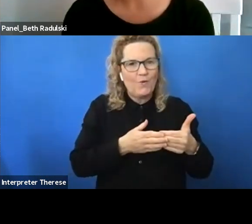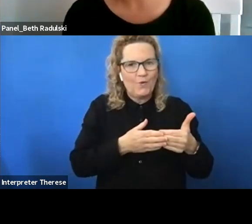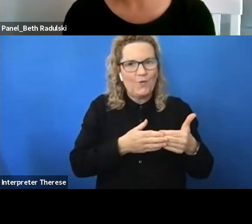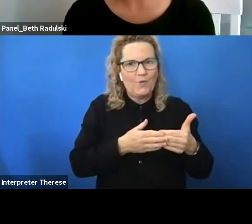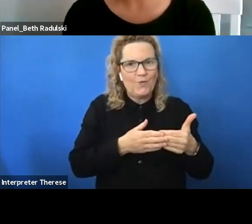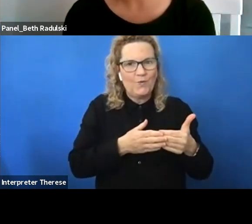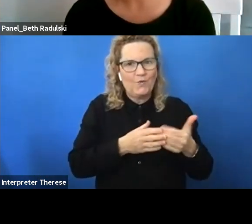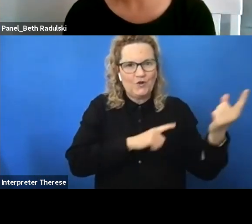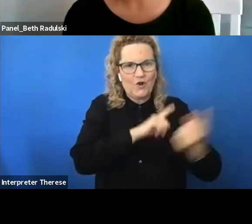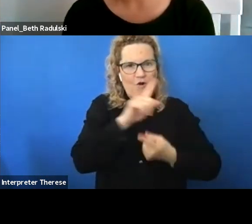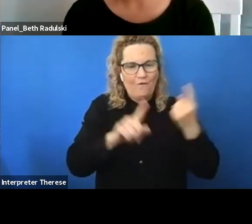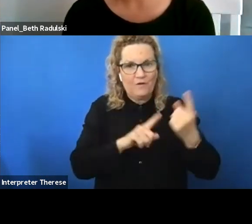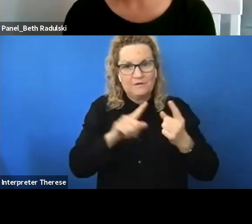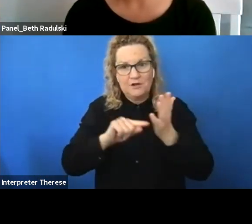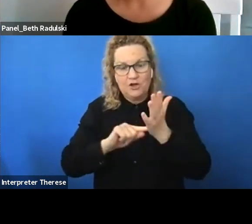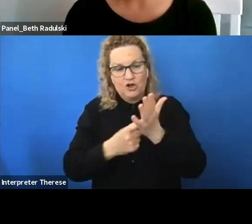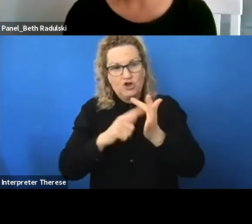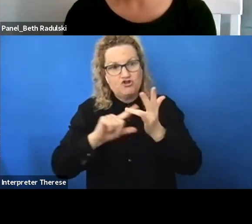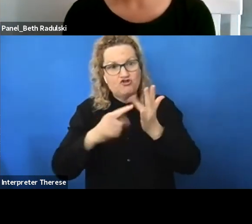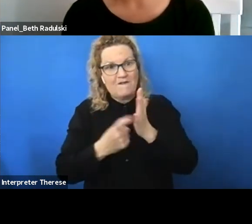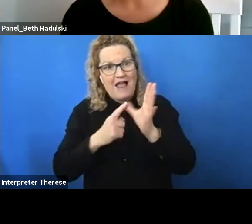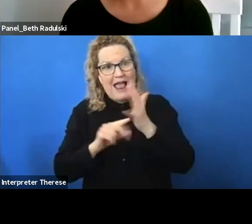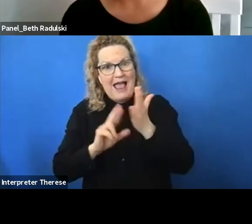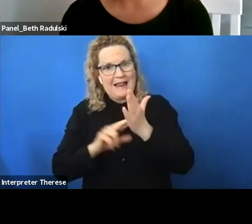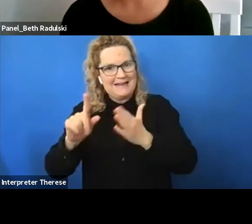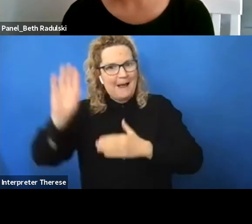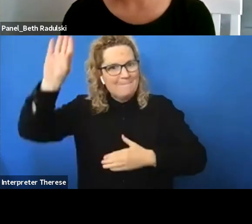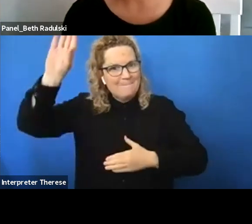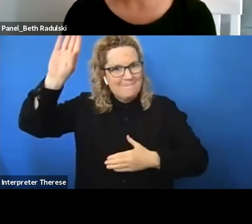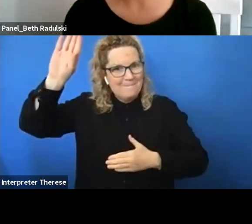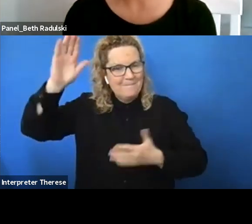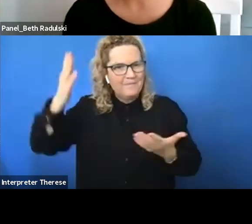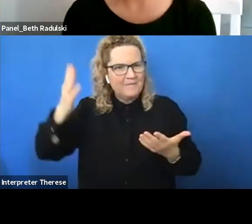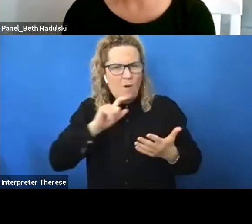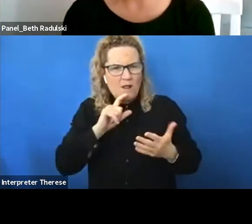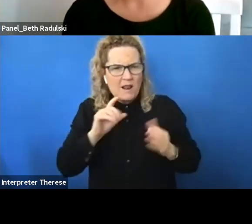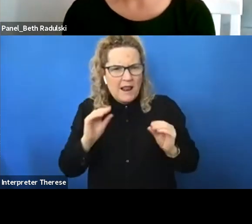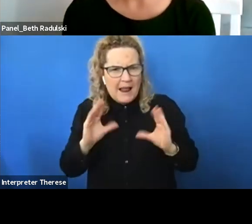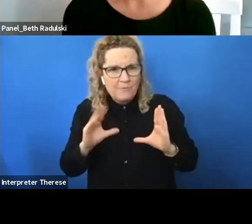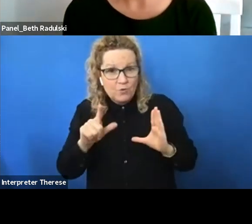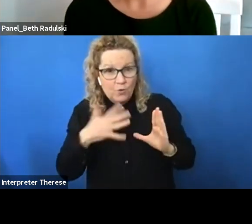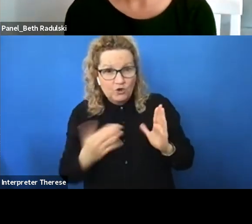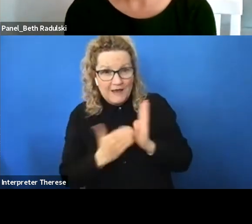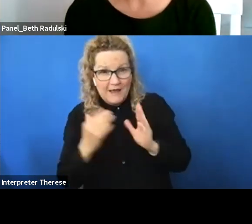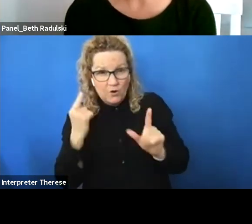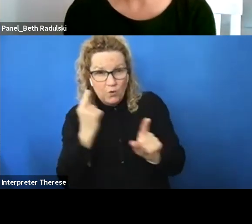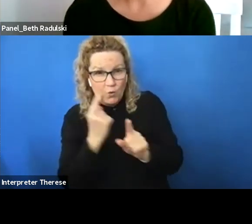life men member trevor allen has his hand up trevor i'm just going to unmute you if you did want to say something